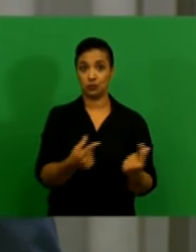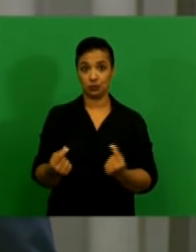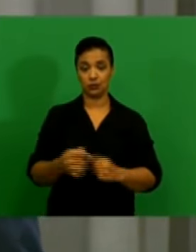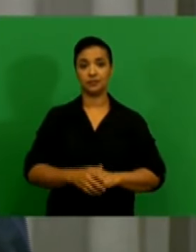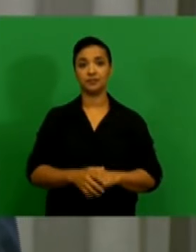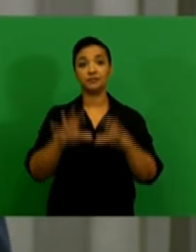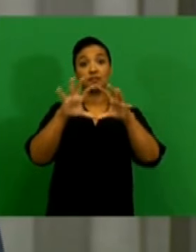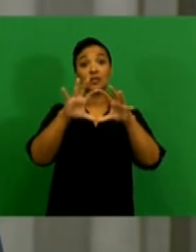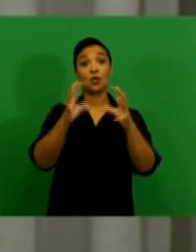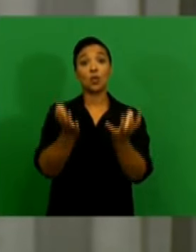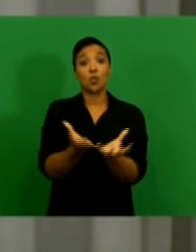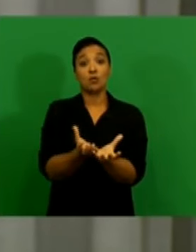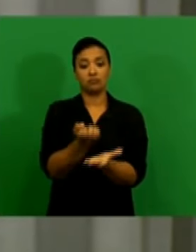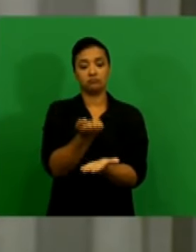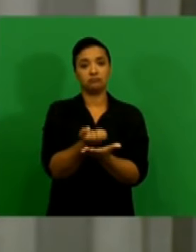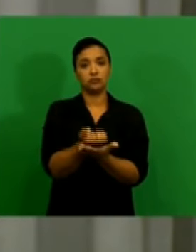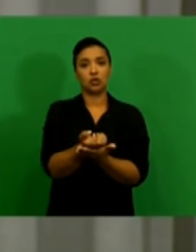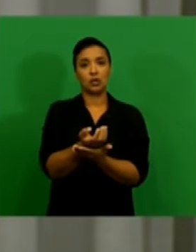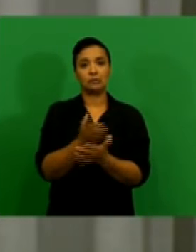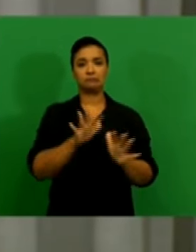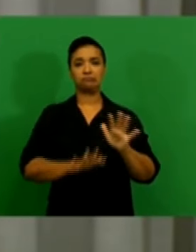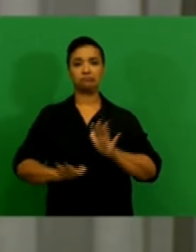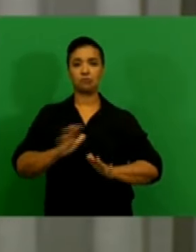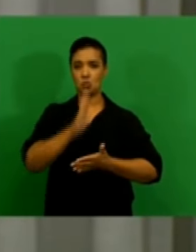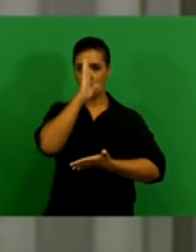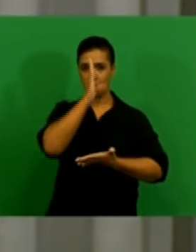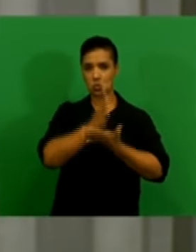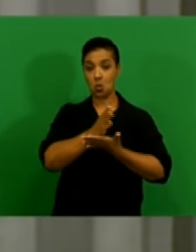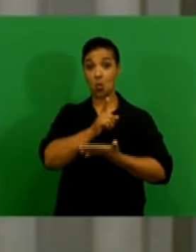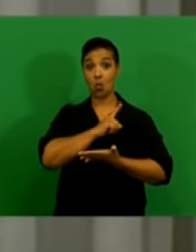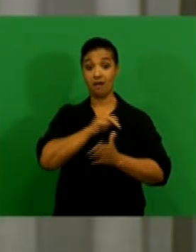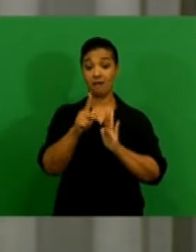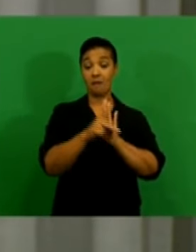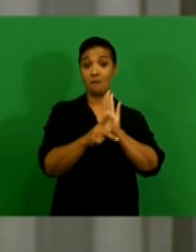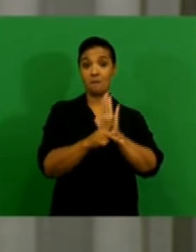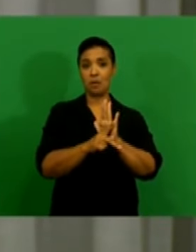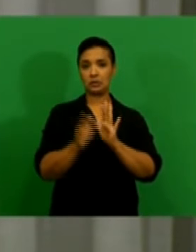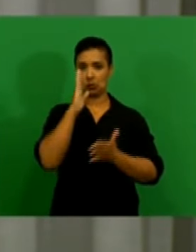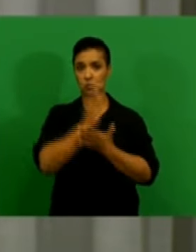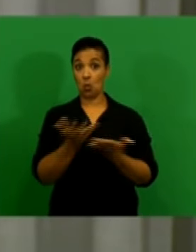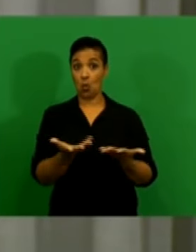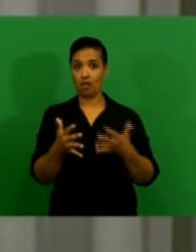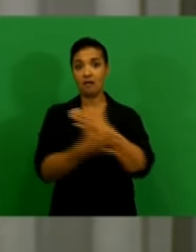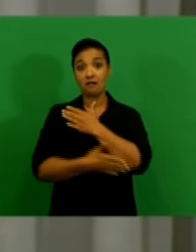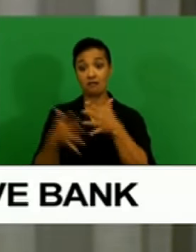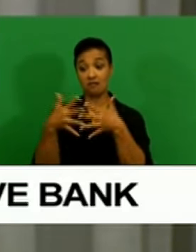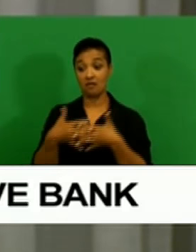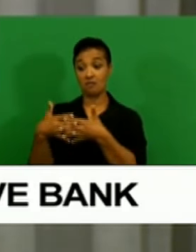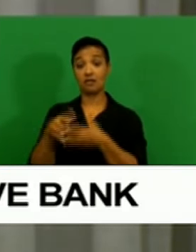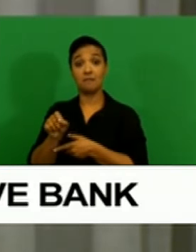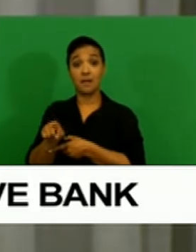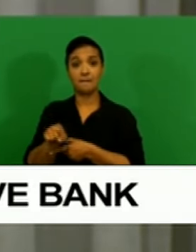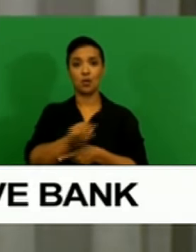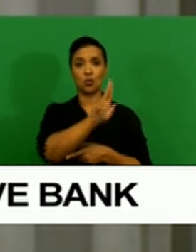Global growth prospects are mixed amid policy uncertainty, primarily in the U.S. and the U.K.